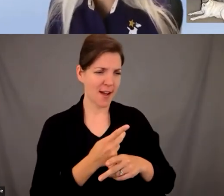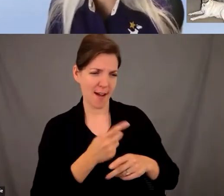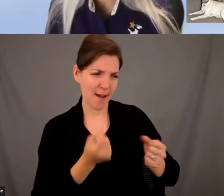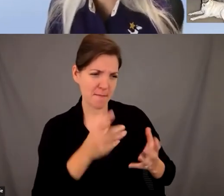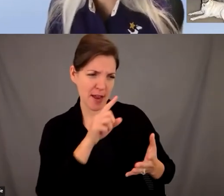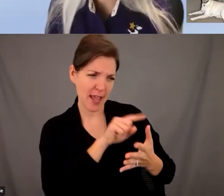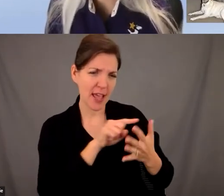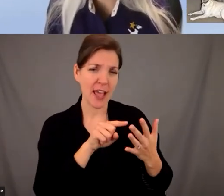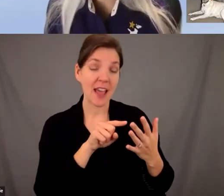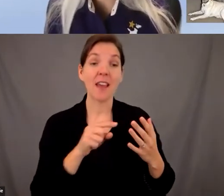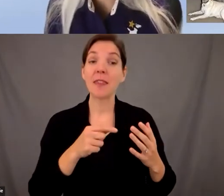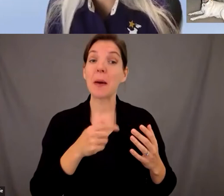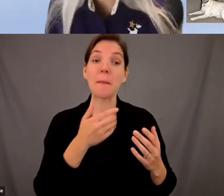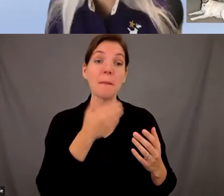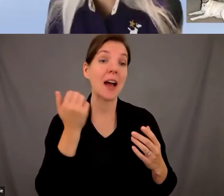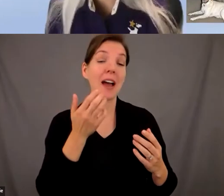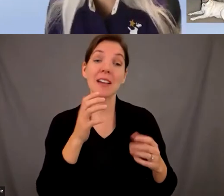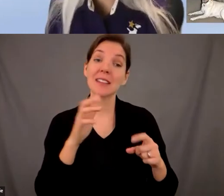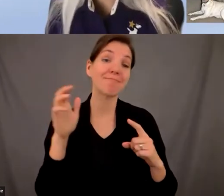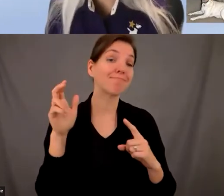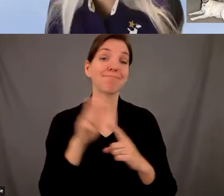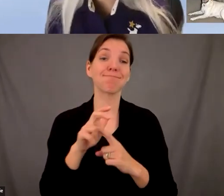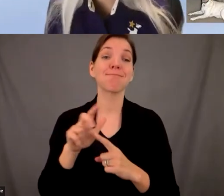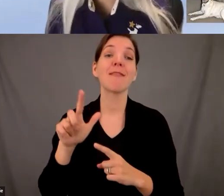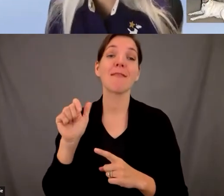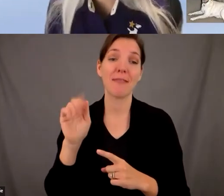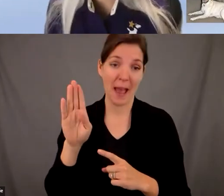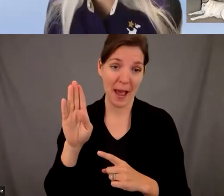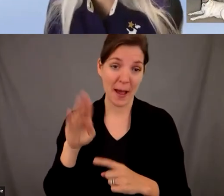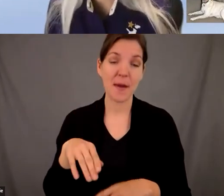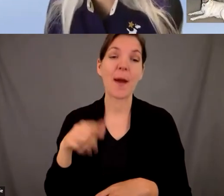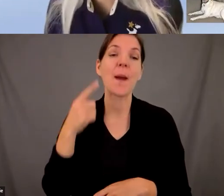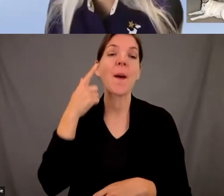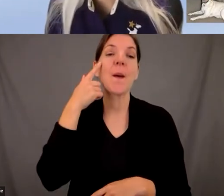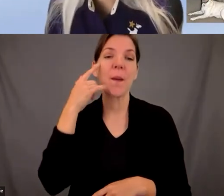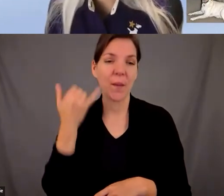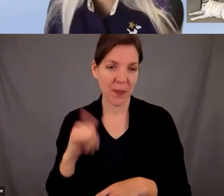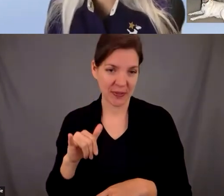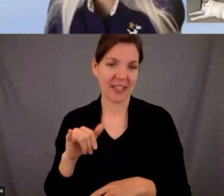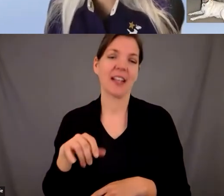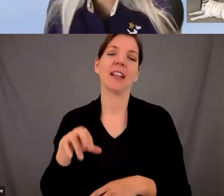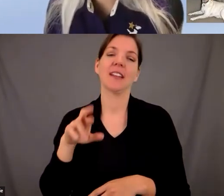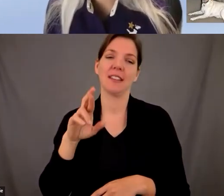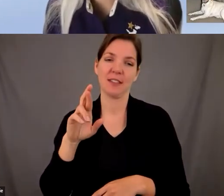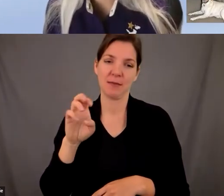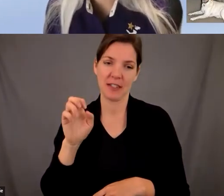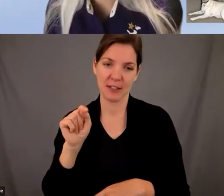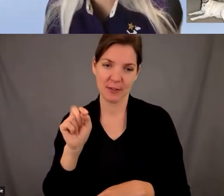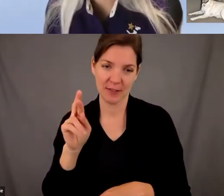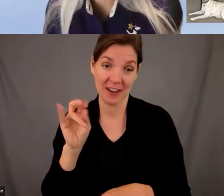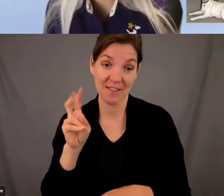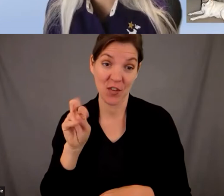had the highest success rate with our labradors and our golden so that's mainly what we use but like you said with allergies